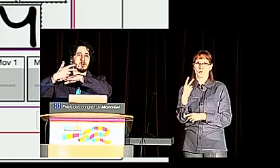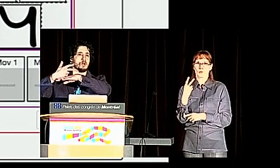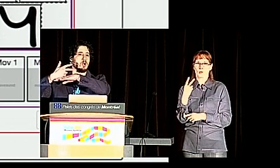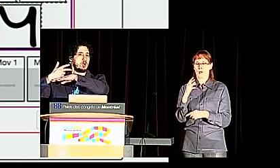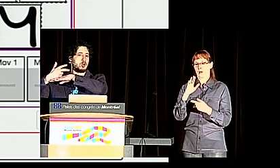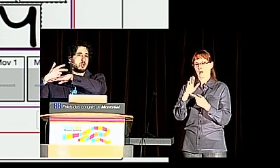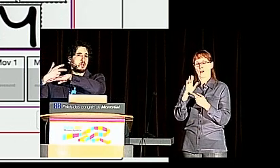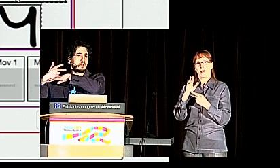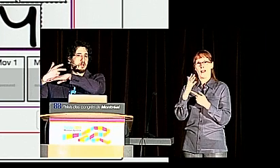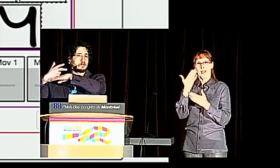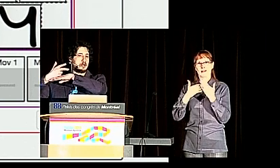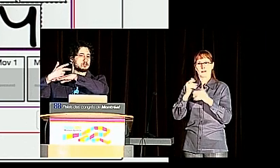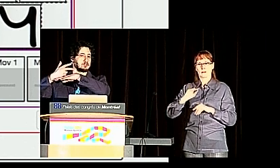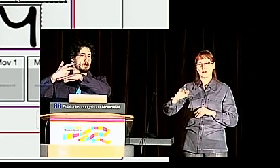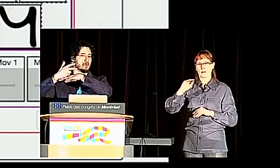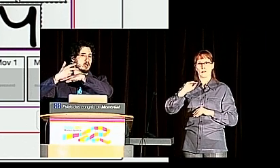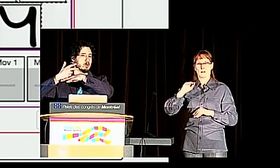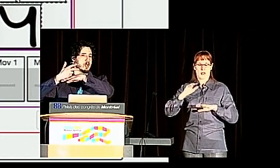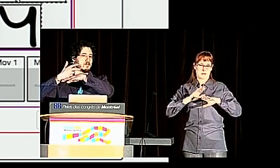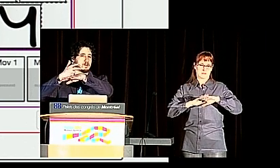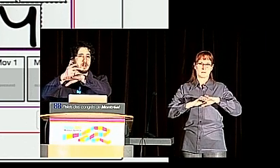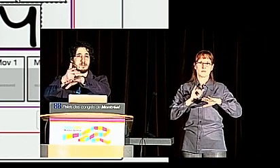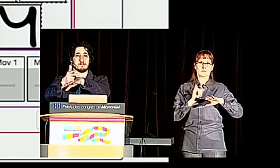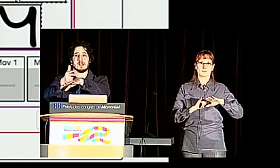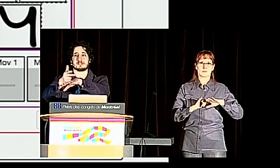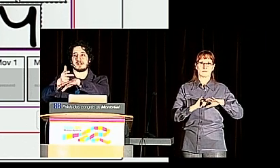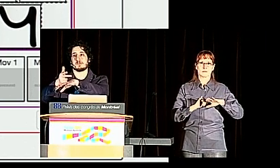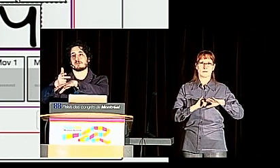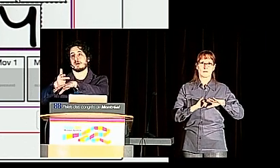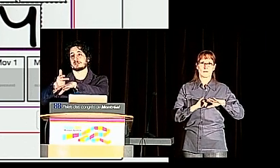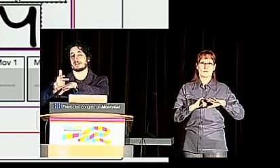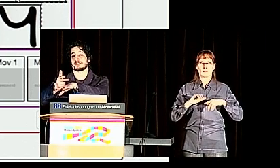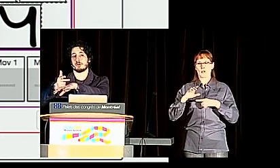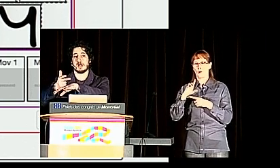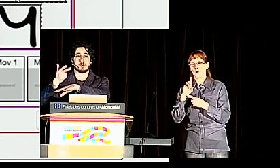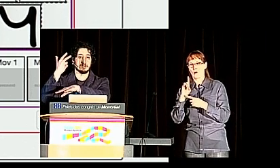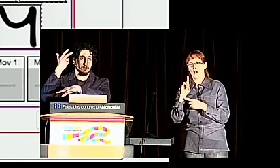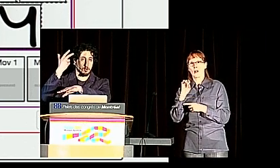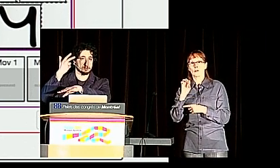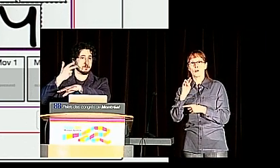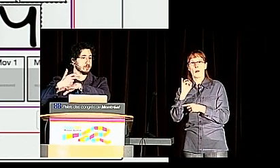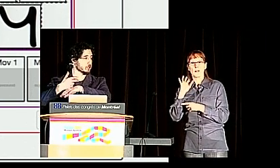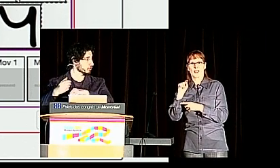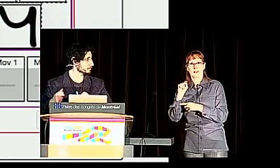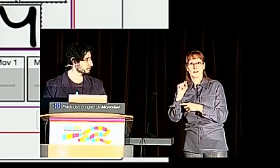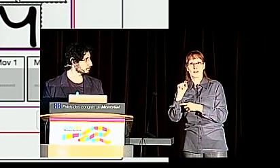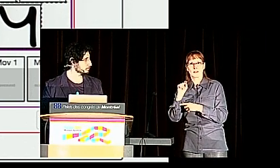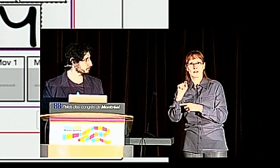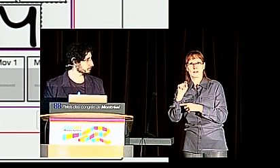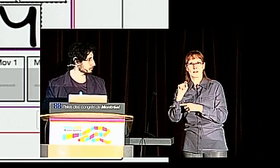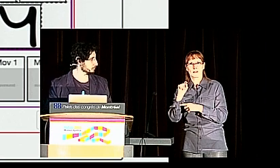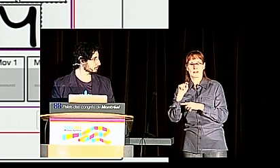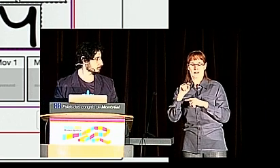if I'm going to put a car next to somewhere, I would have it on the base hand, which represents the ground and, of course, the figure.